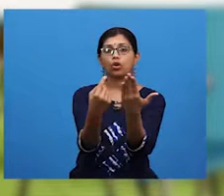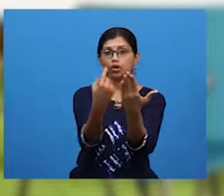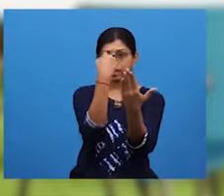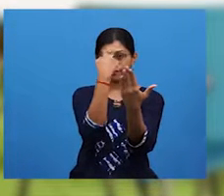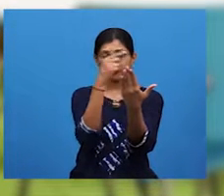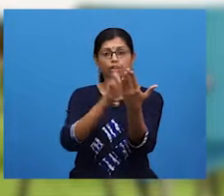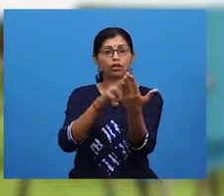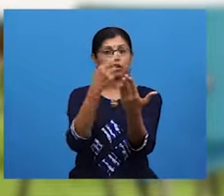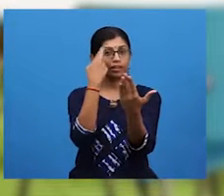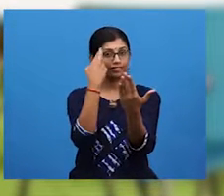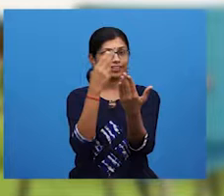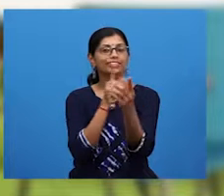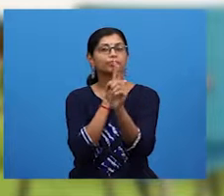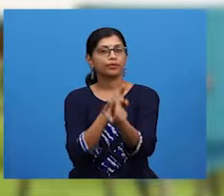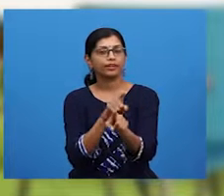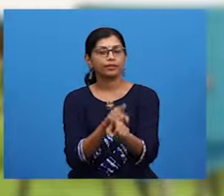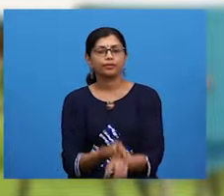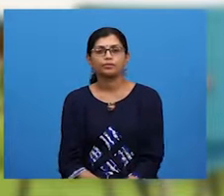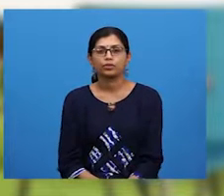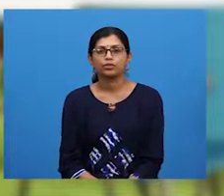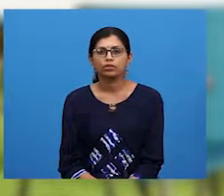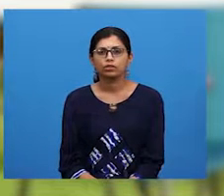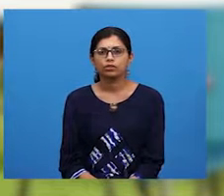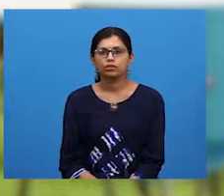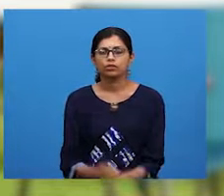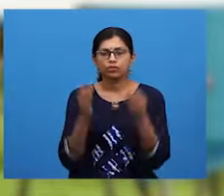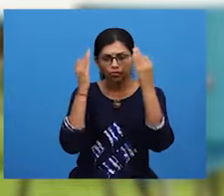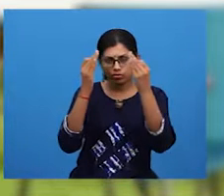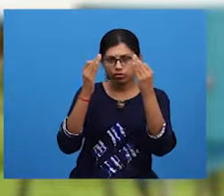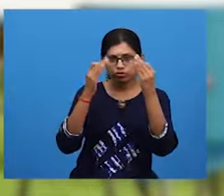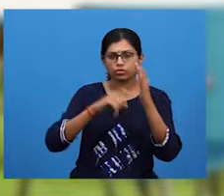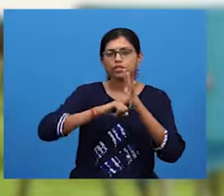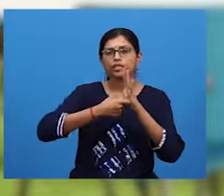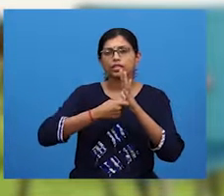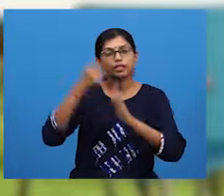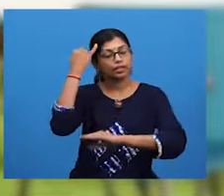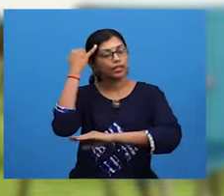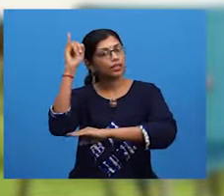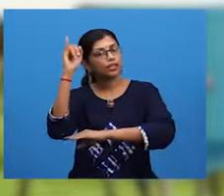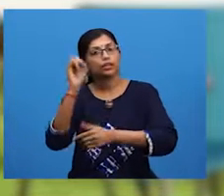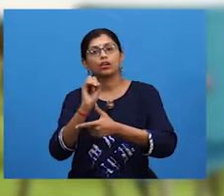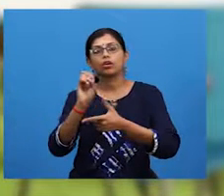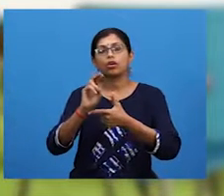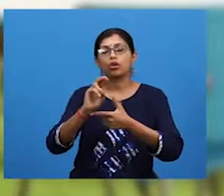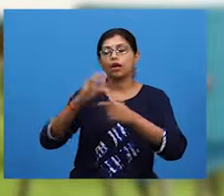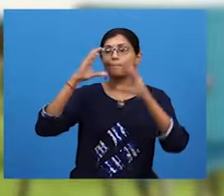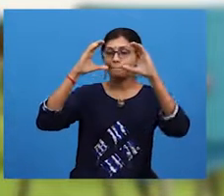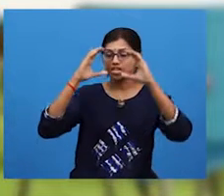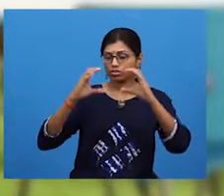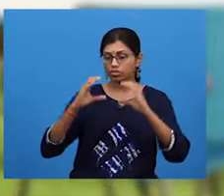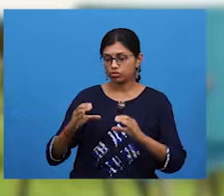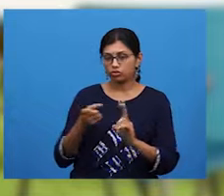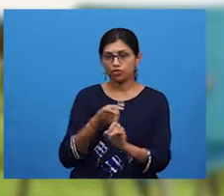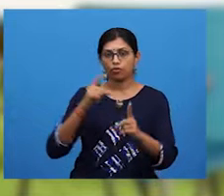This response essay focuses more on the key idea or passage from a text